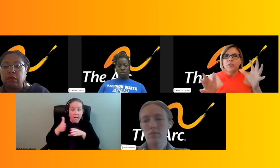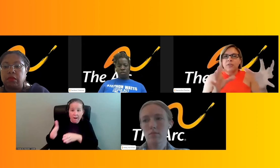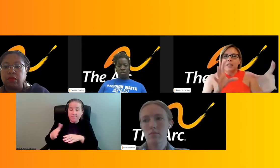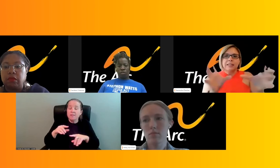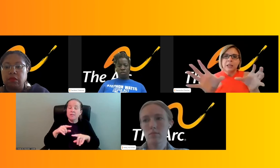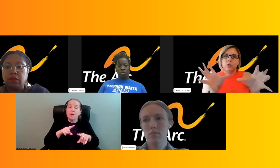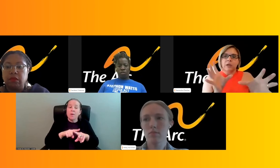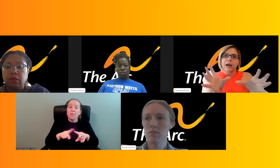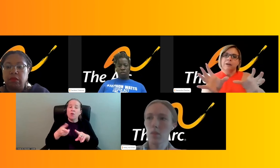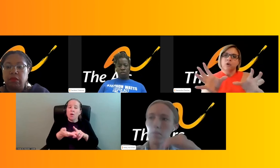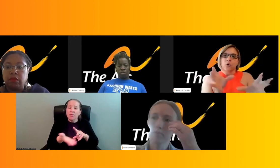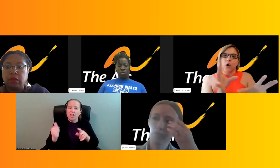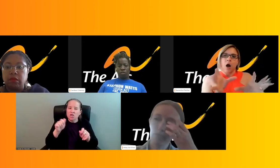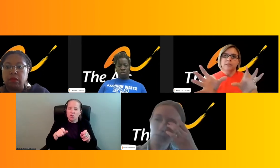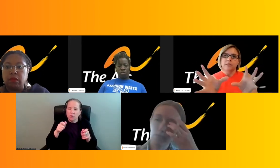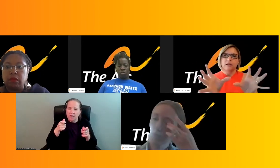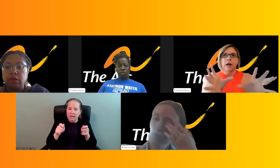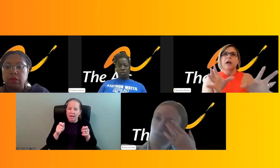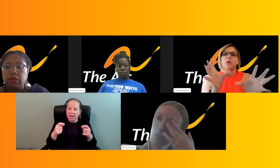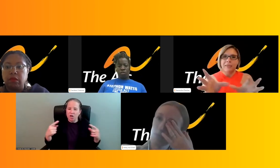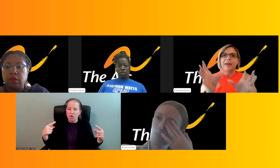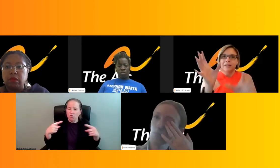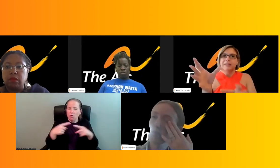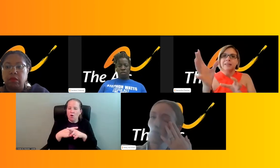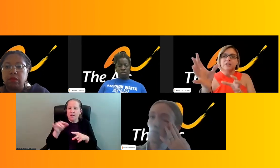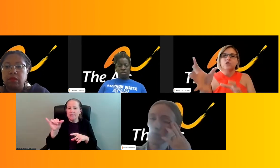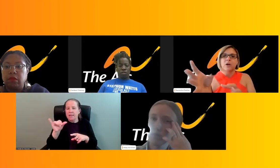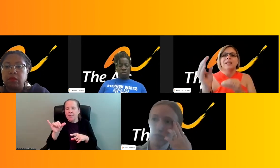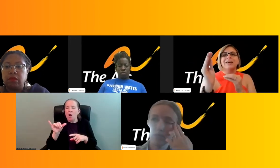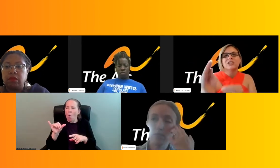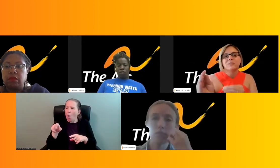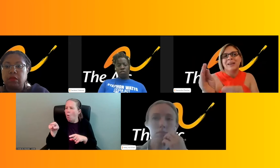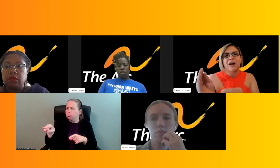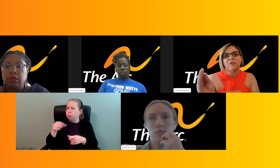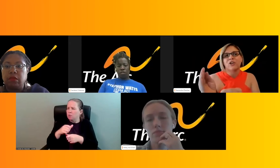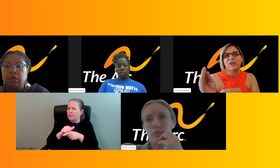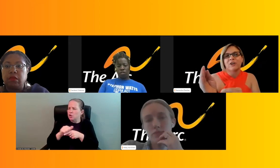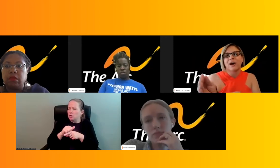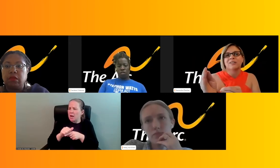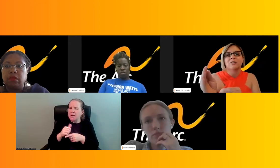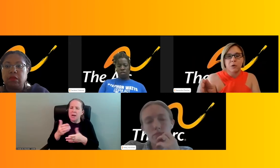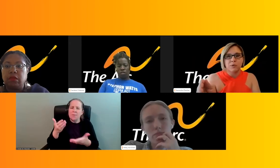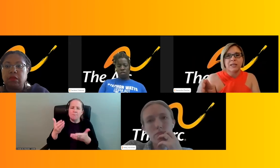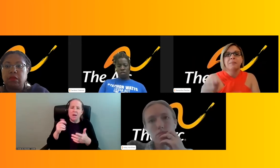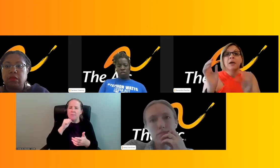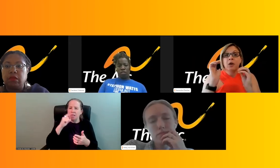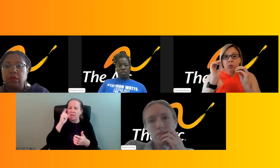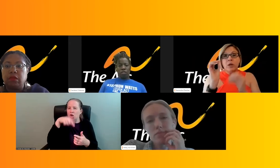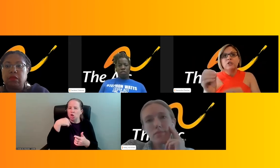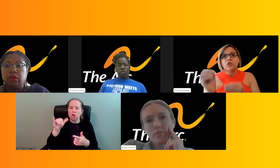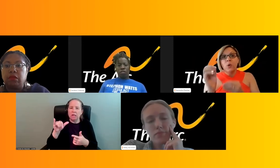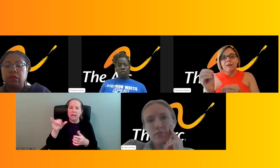are things that you can kind of cross like, okay, they did get this training. It just may not have looked like a crisis mobile team.